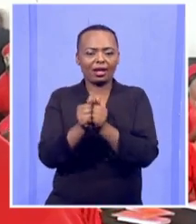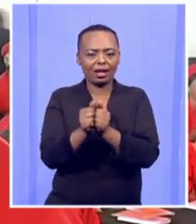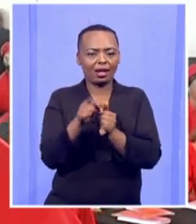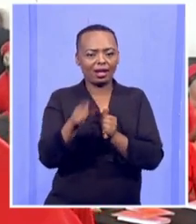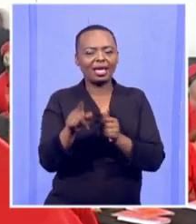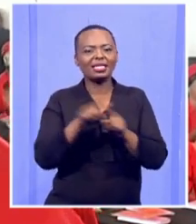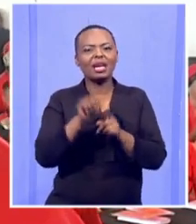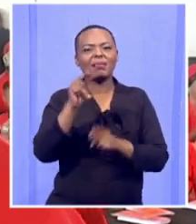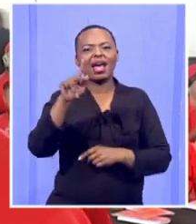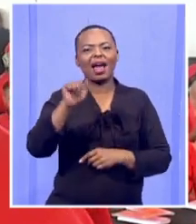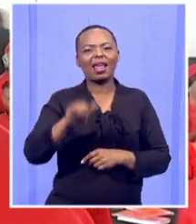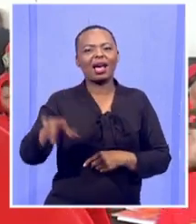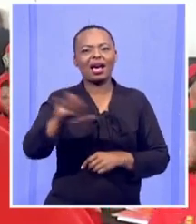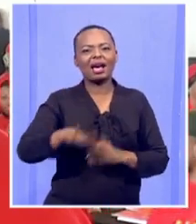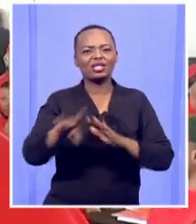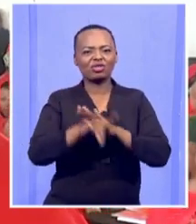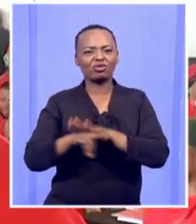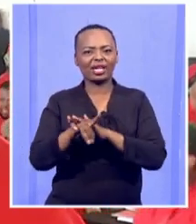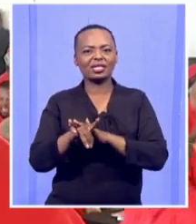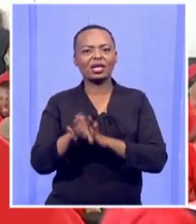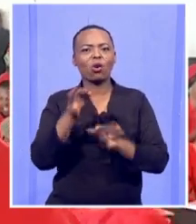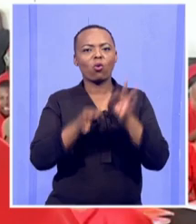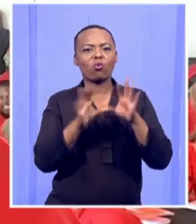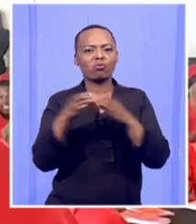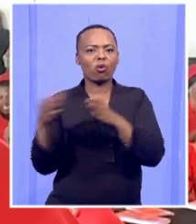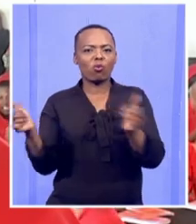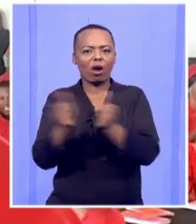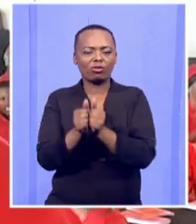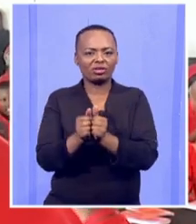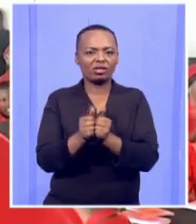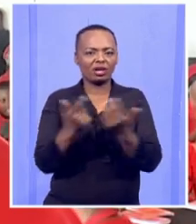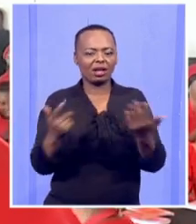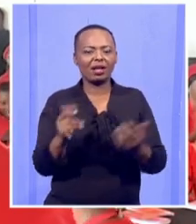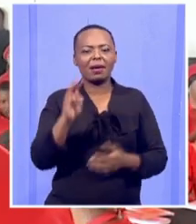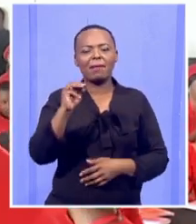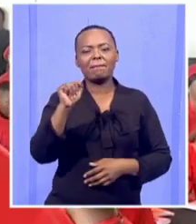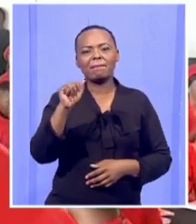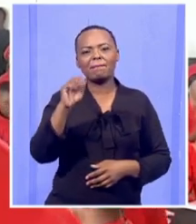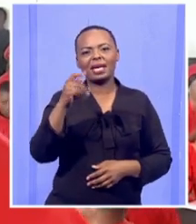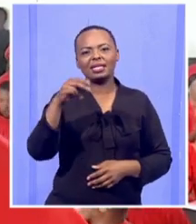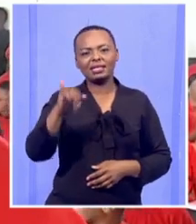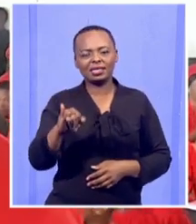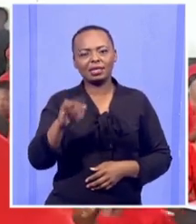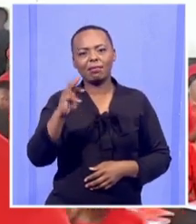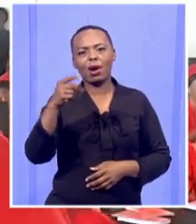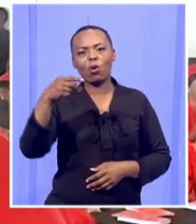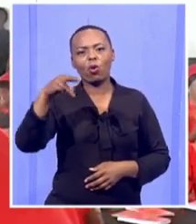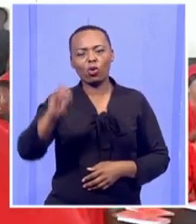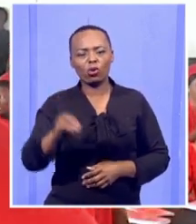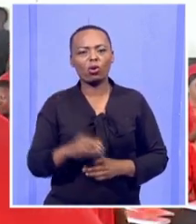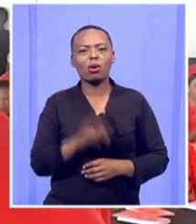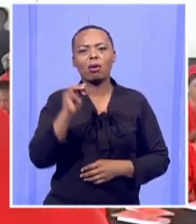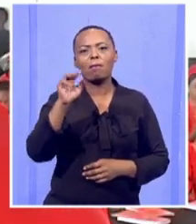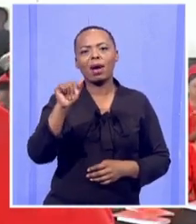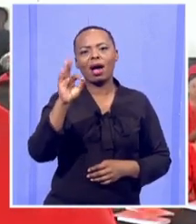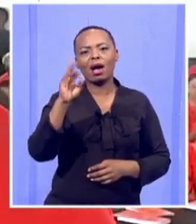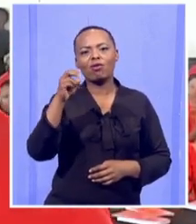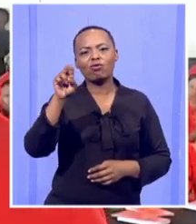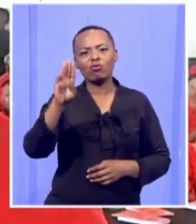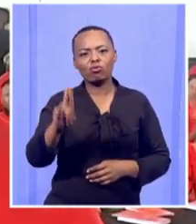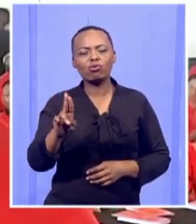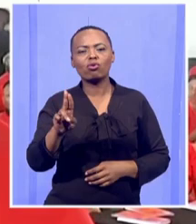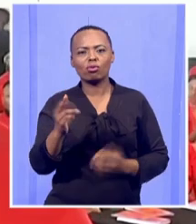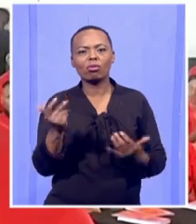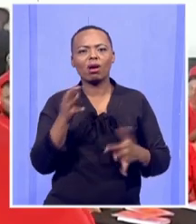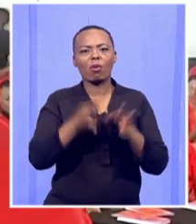it's a coalition government. Where official opposition in Nala, Metzimahulu, Mohukari, and Mafuvi. So it's quite